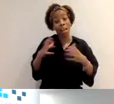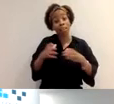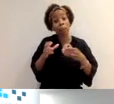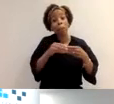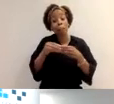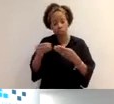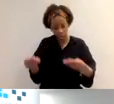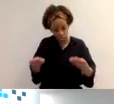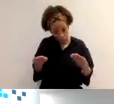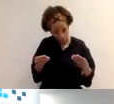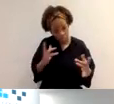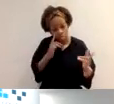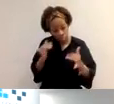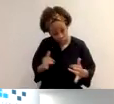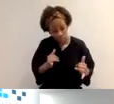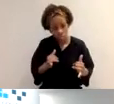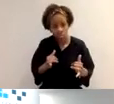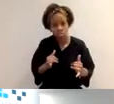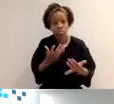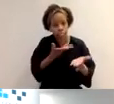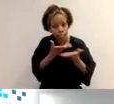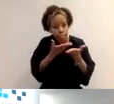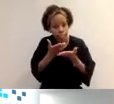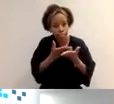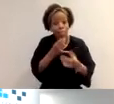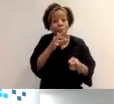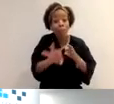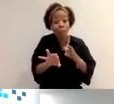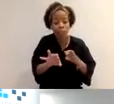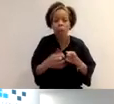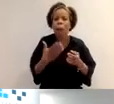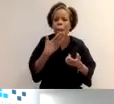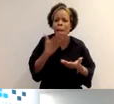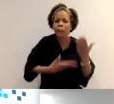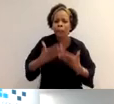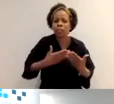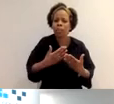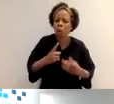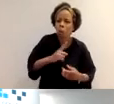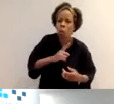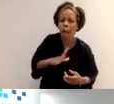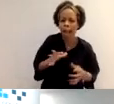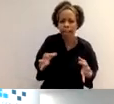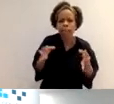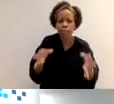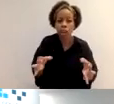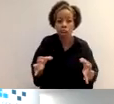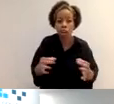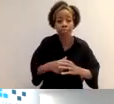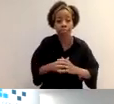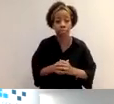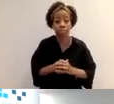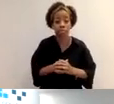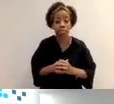they dealt with by, you know, in a case by case basis. So do provide us with detail and evidence. If you feel that time being busy,